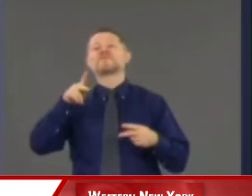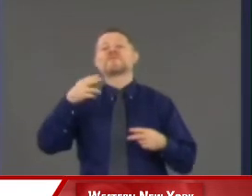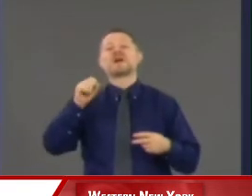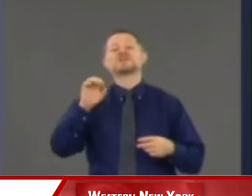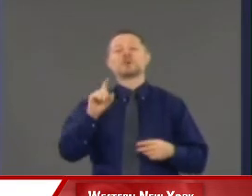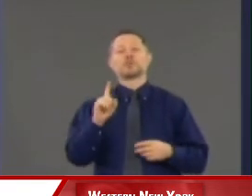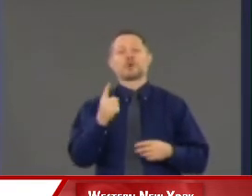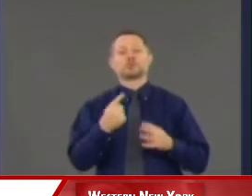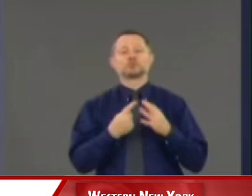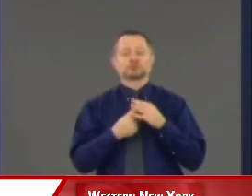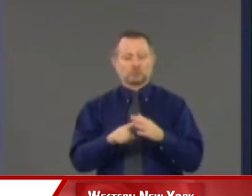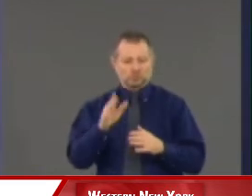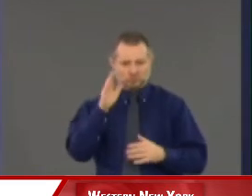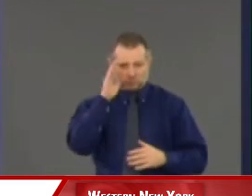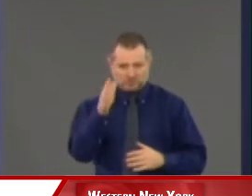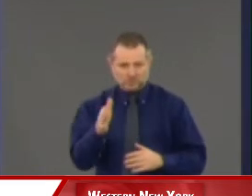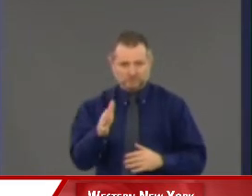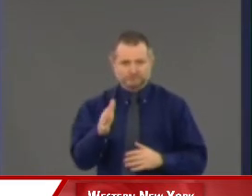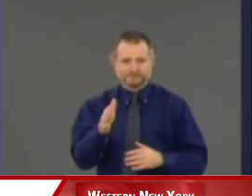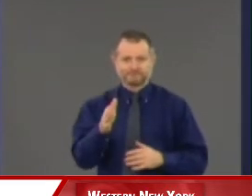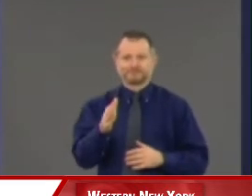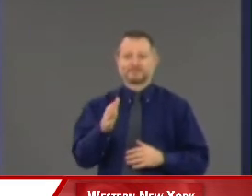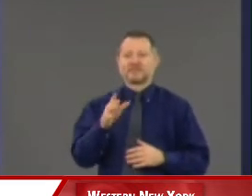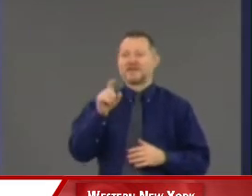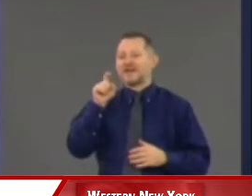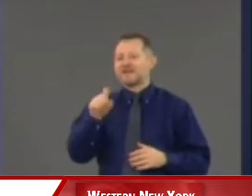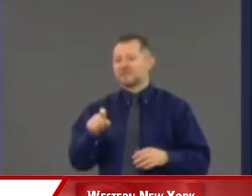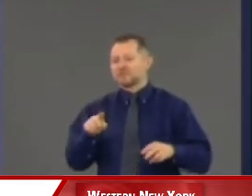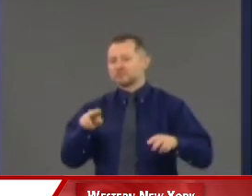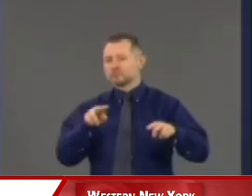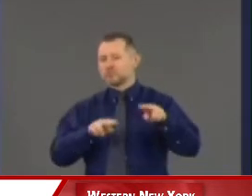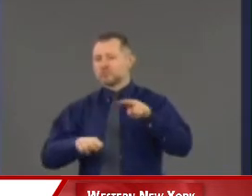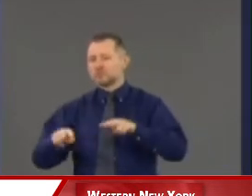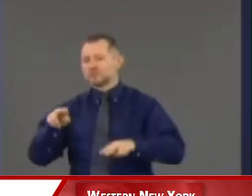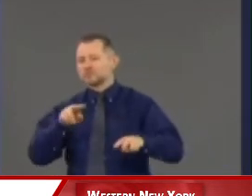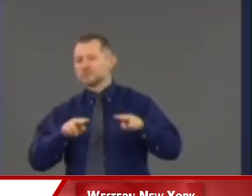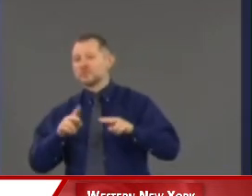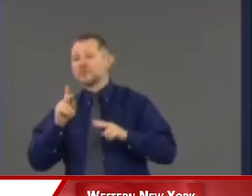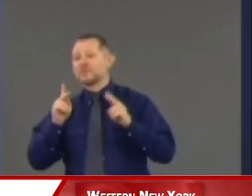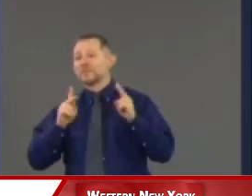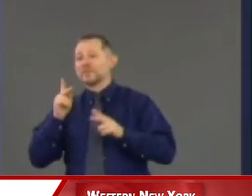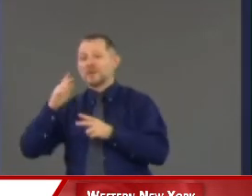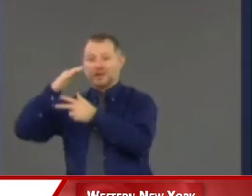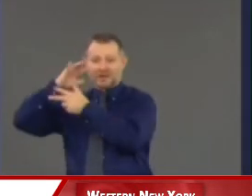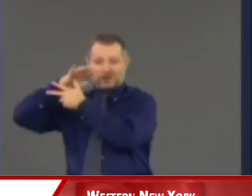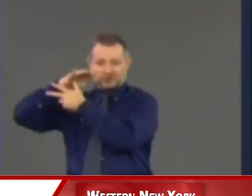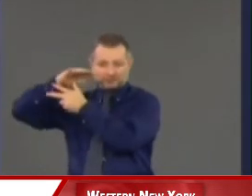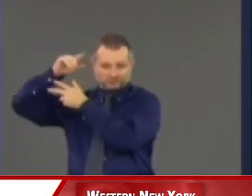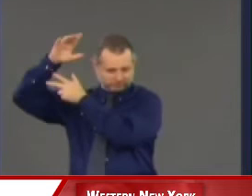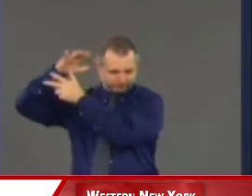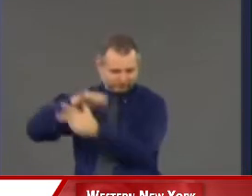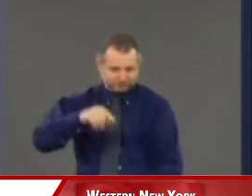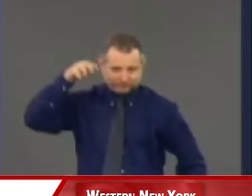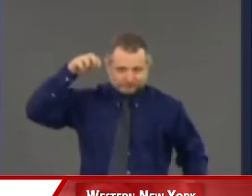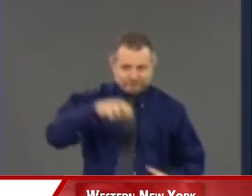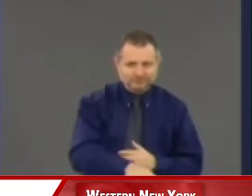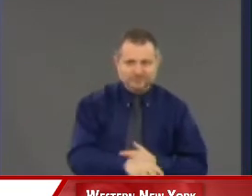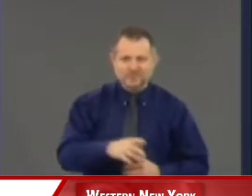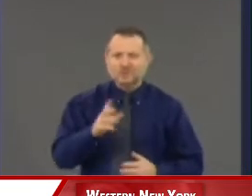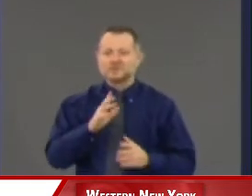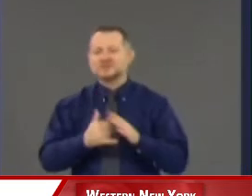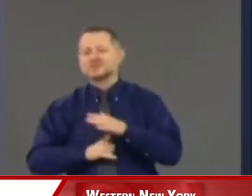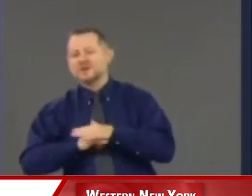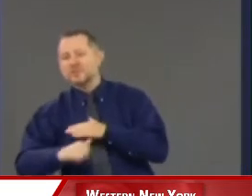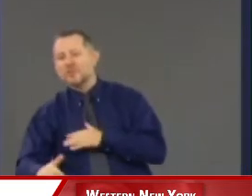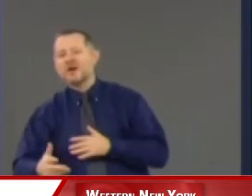congregate situations that you have to account for. It's not that people come from a helicopter and go into a business, right? People get on a bus.